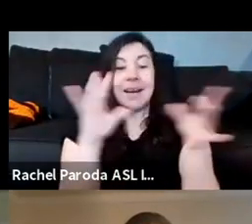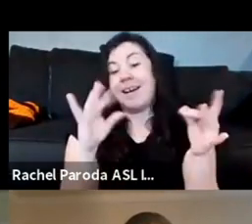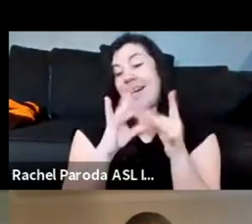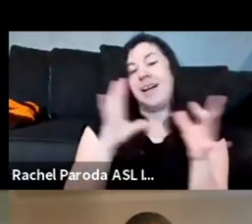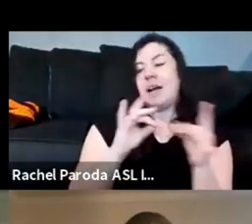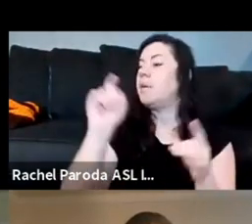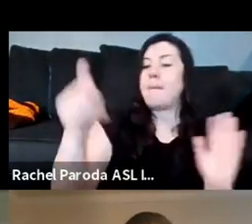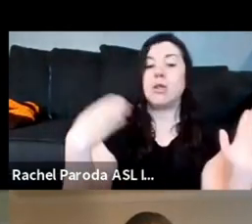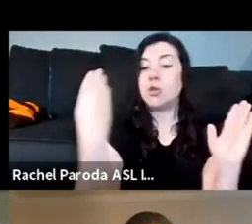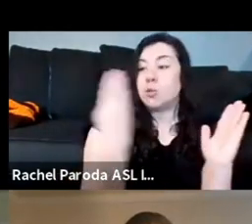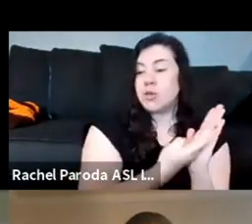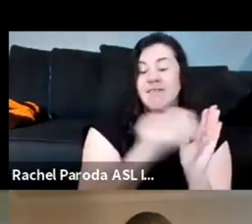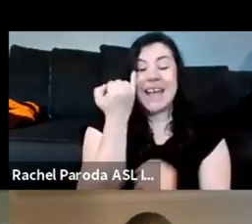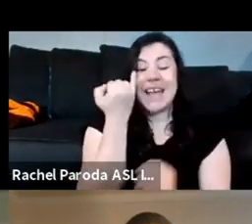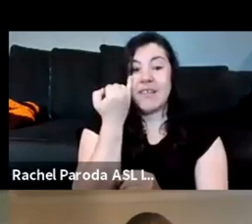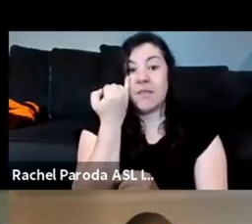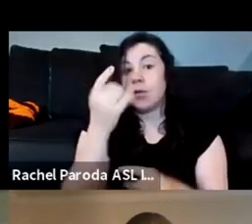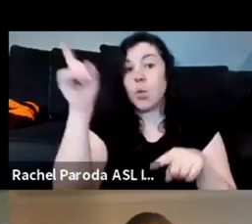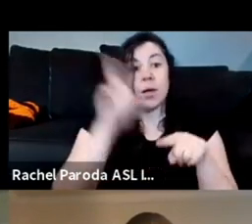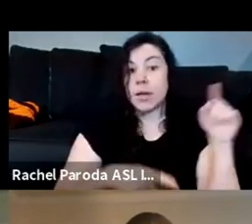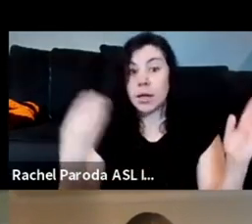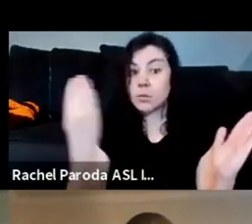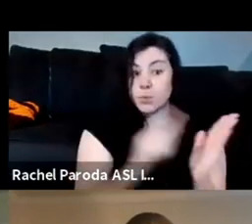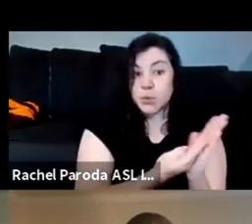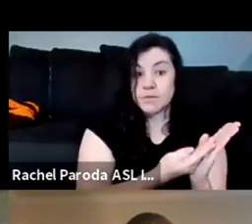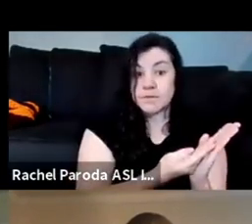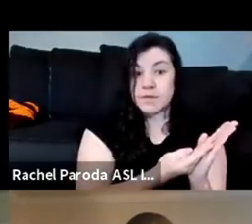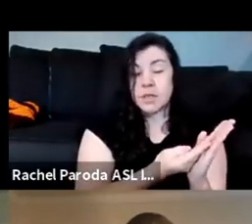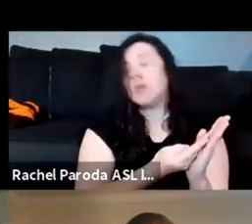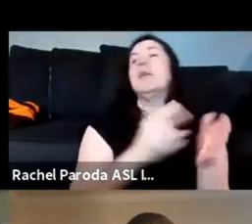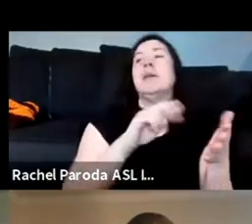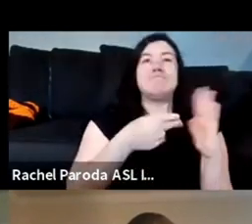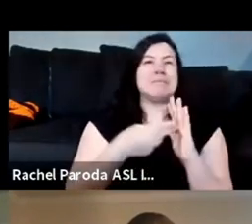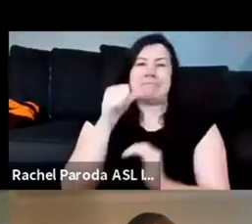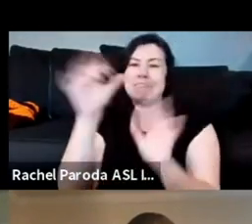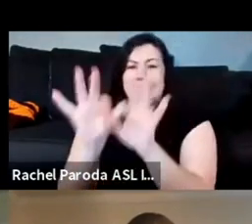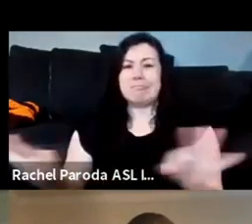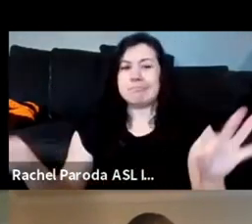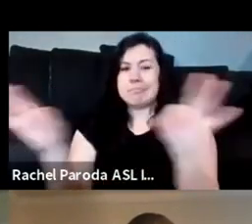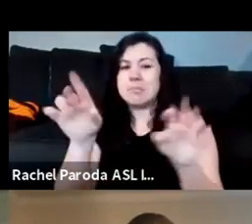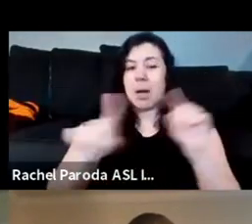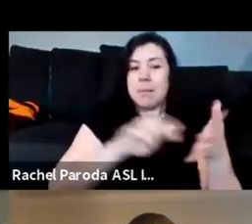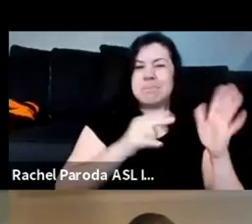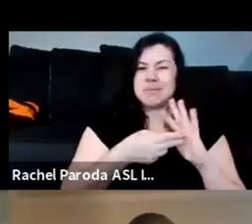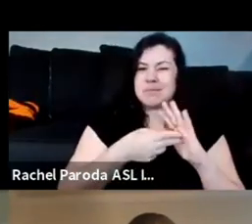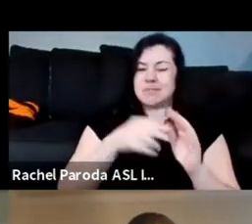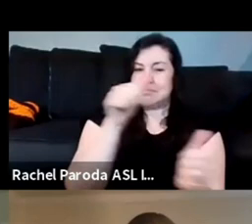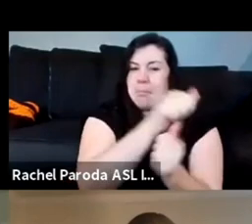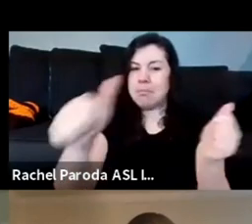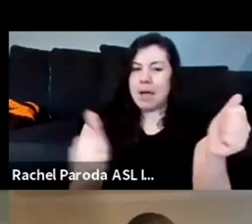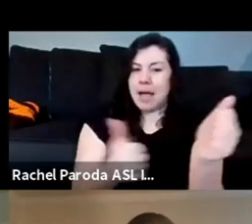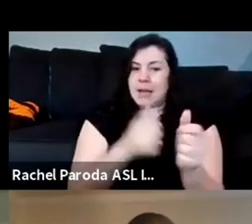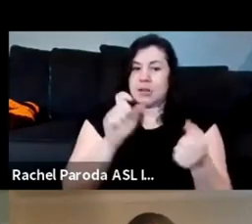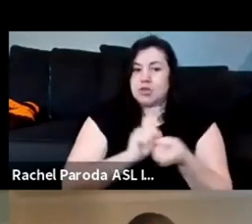it doesn't mean that the work is is no longer um um vital it just changes i think um an element